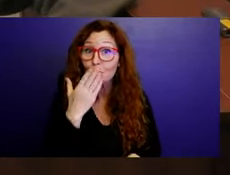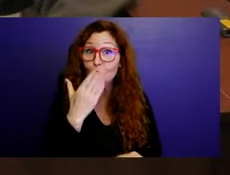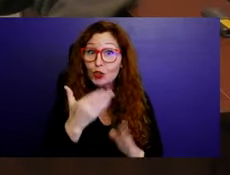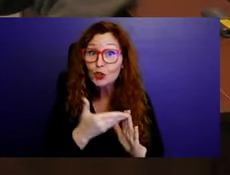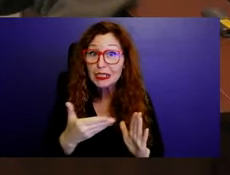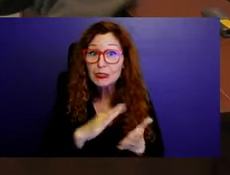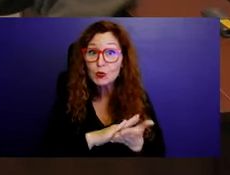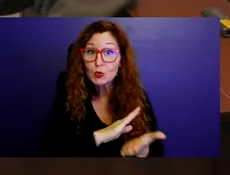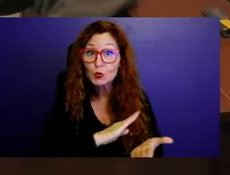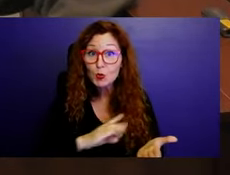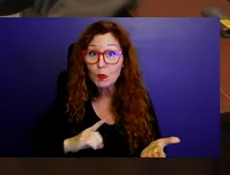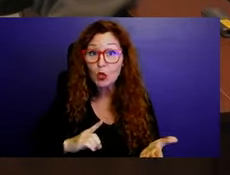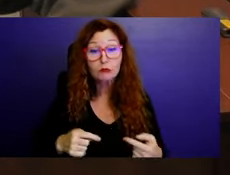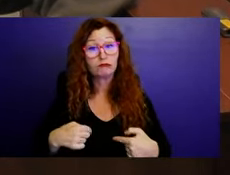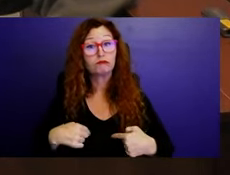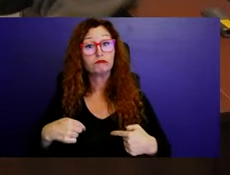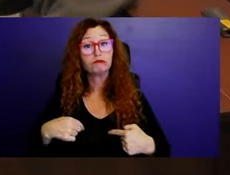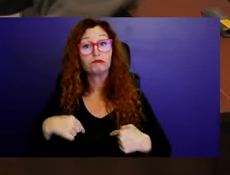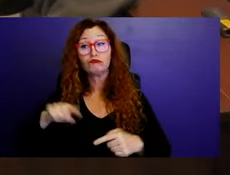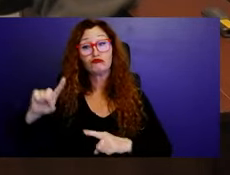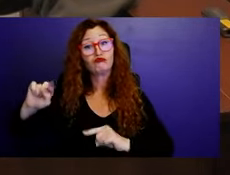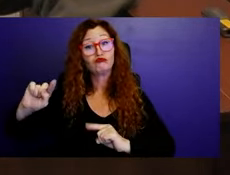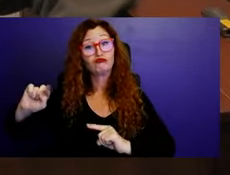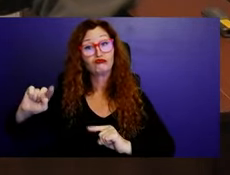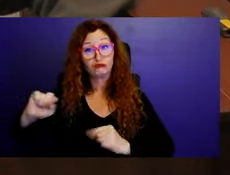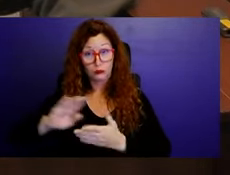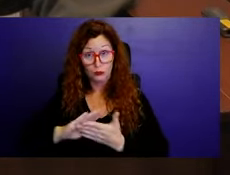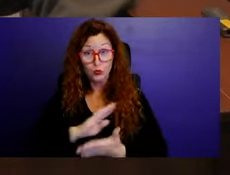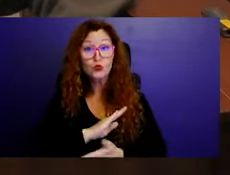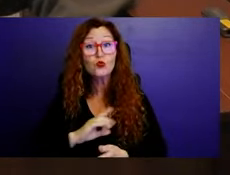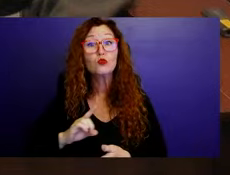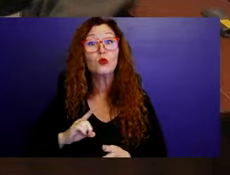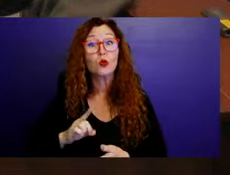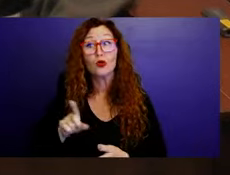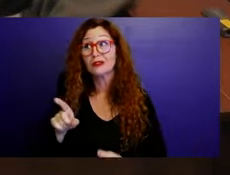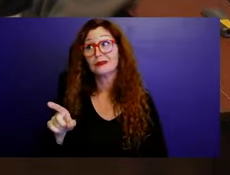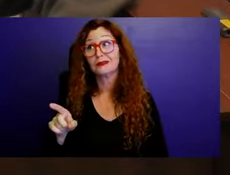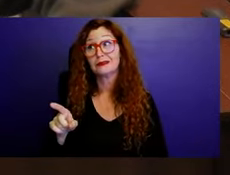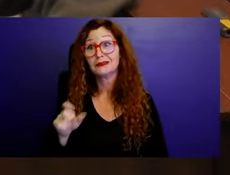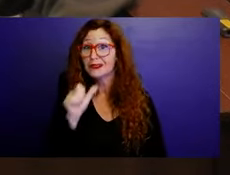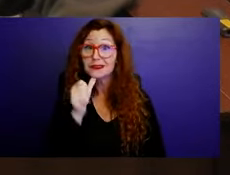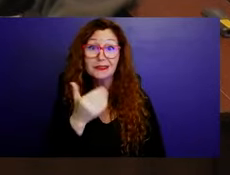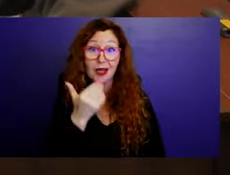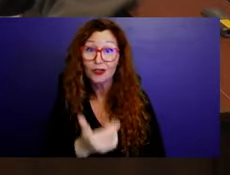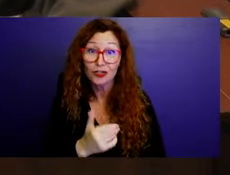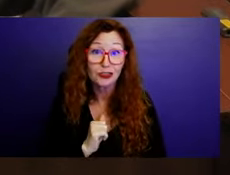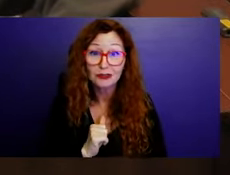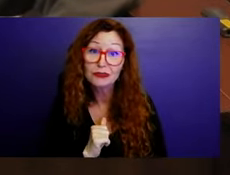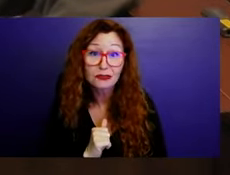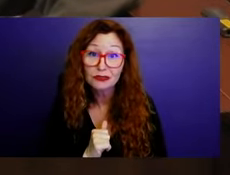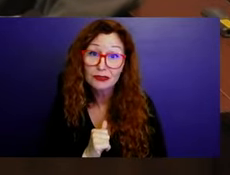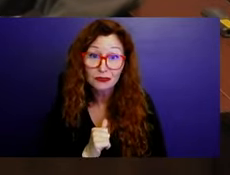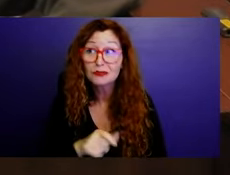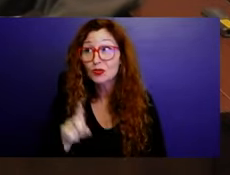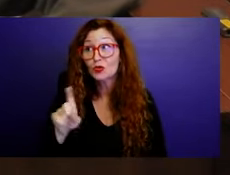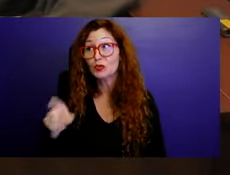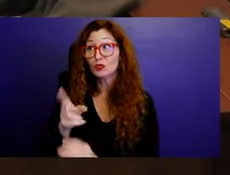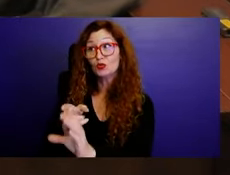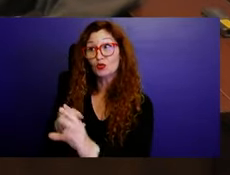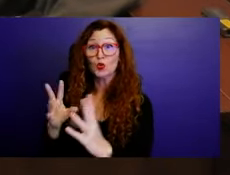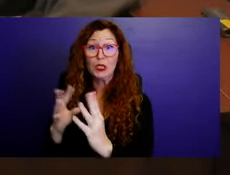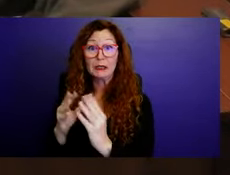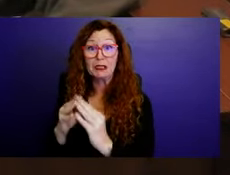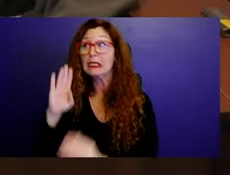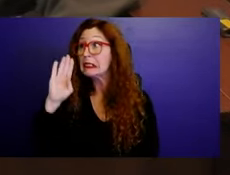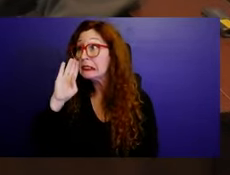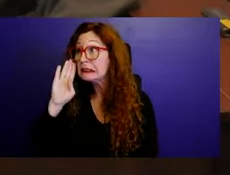school board when a lot of things were going on and I'm sorry, it's not, all that glitters is not gold. You need to sit on some of the school board meetings and find out what they're really doing